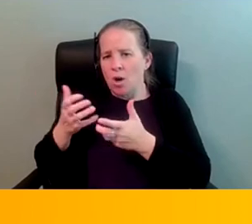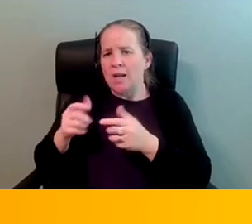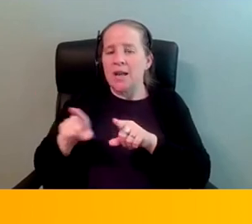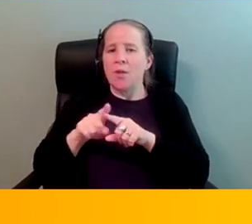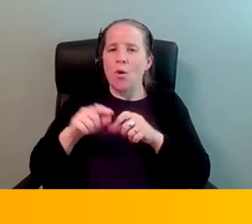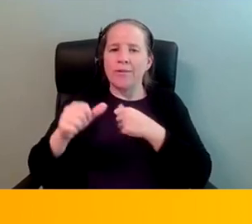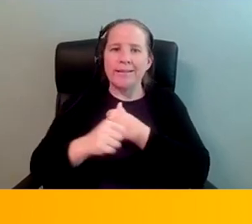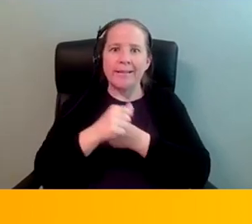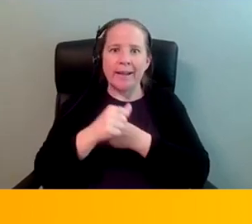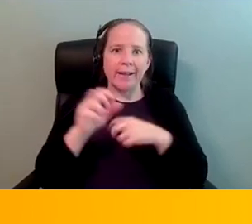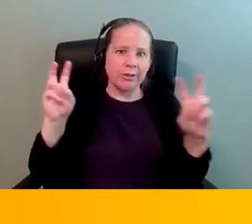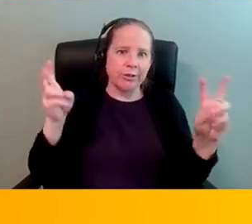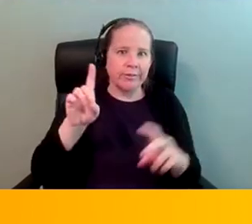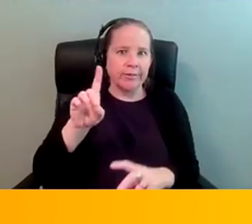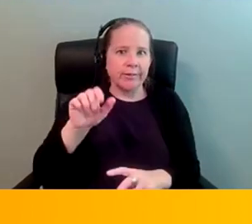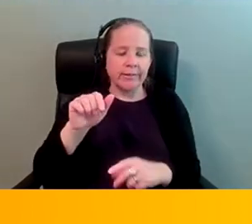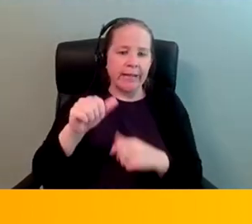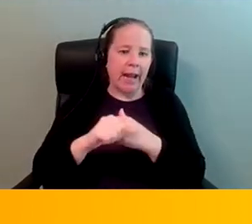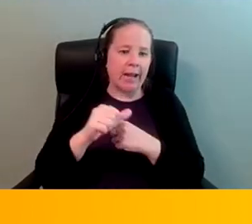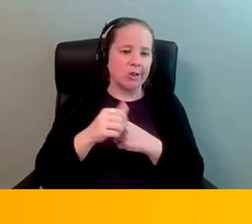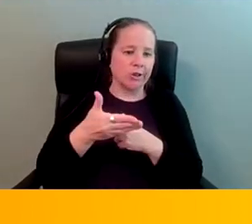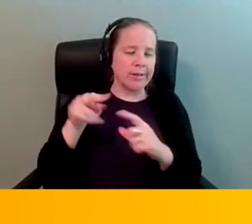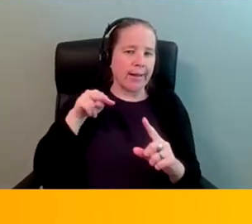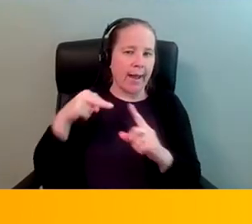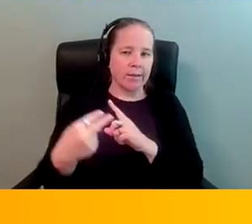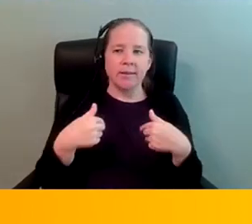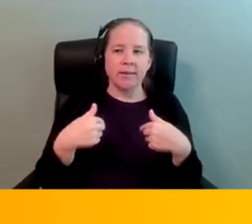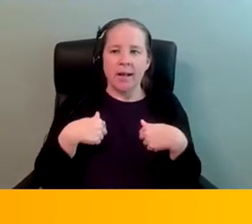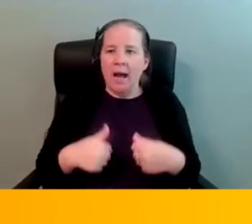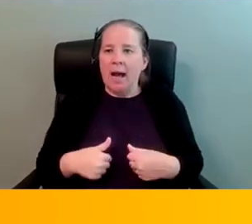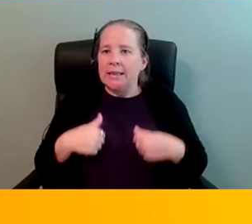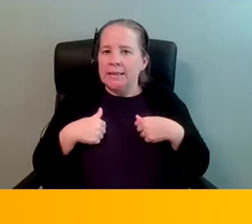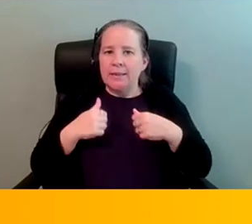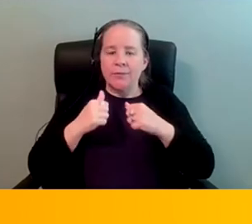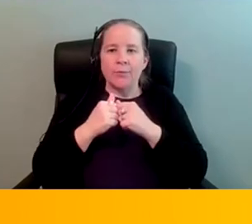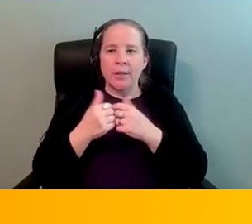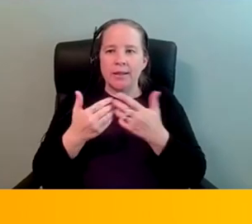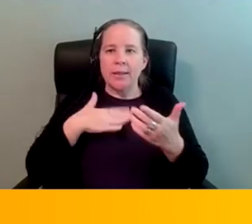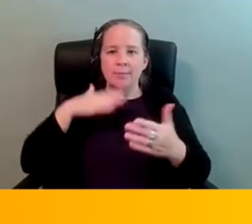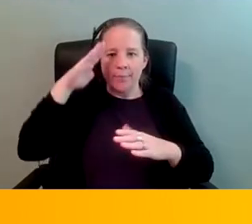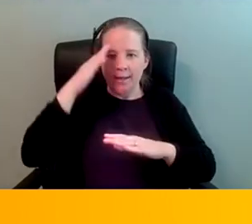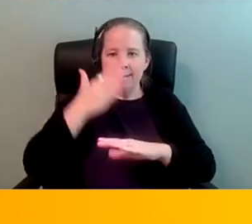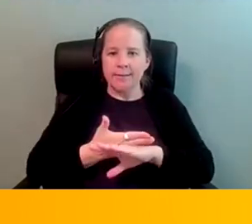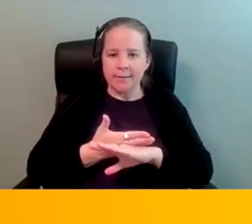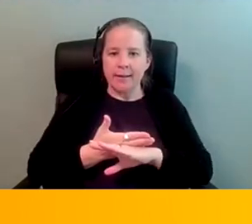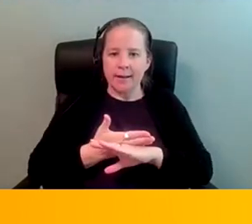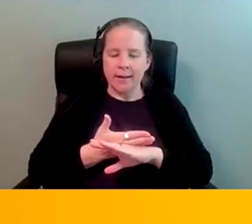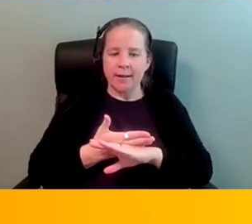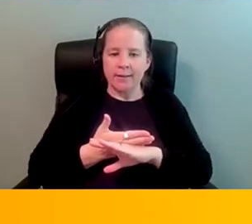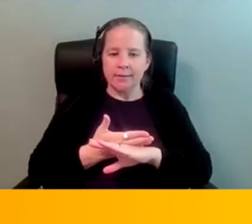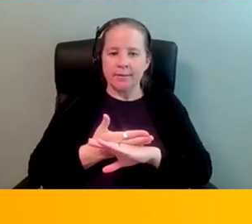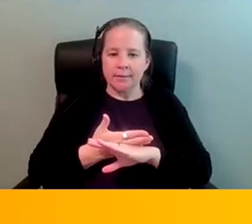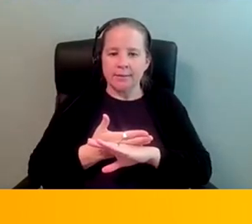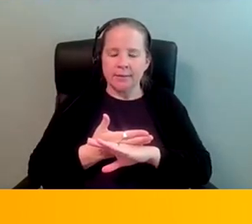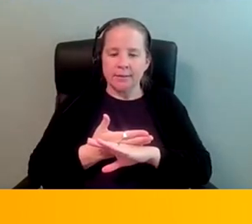aspect of this you know i live with you know i've lived with my son who has